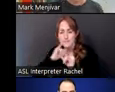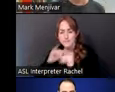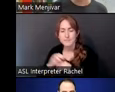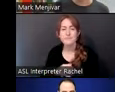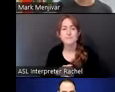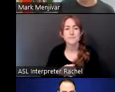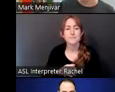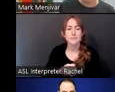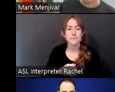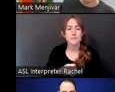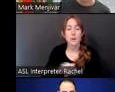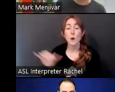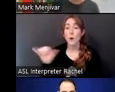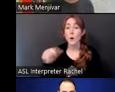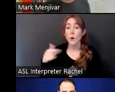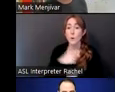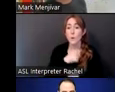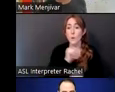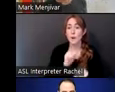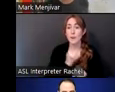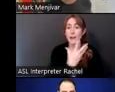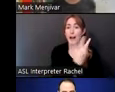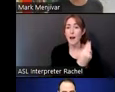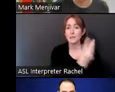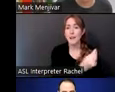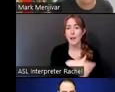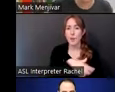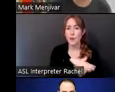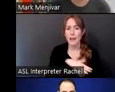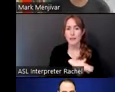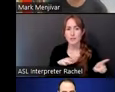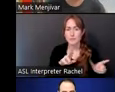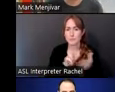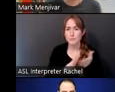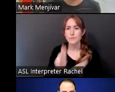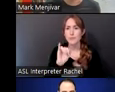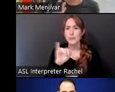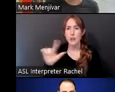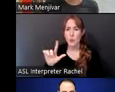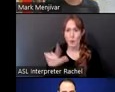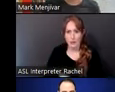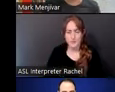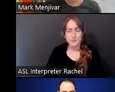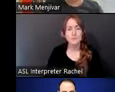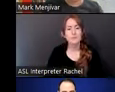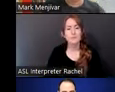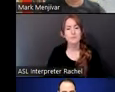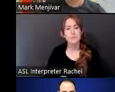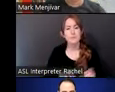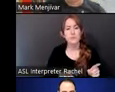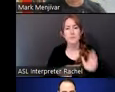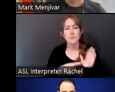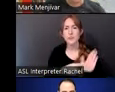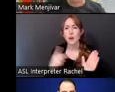And then also we worked in places that are outside. This is the University of Illinois Urbana-Champaign. We had the exhibition at the Krannert,